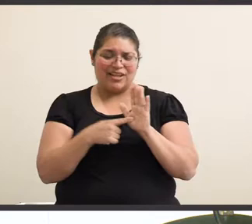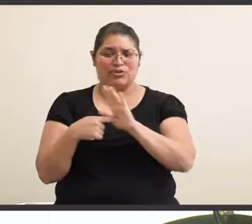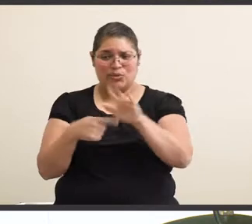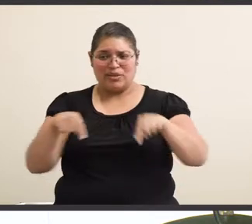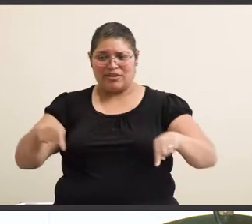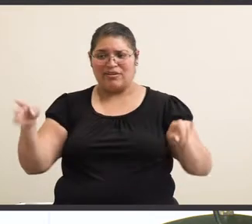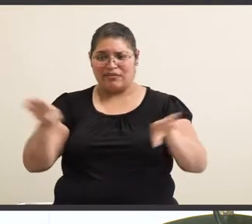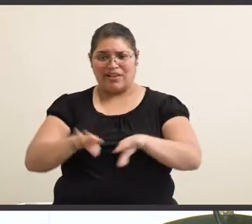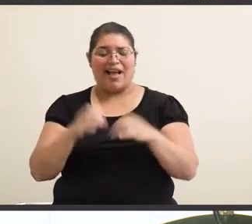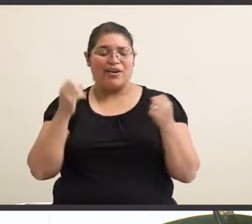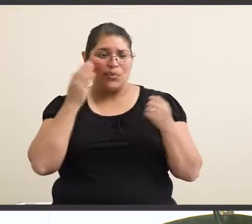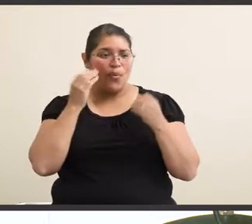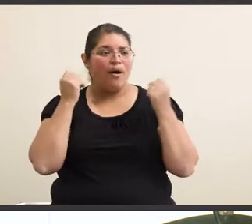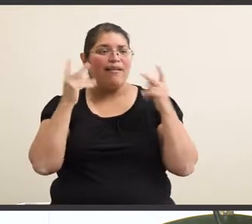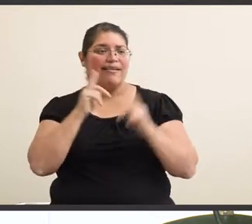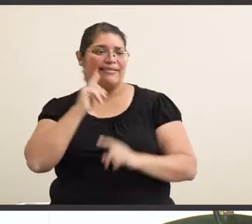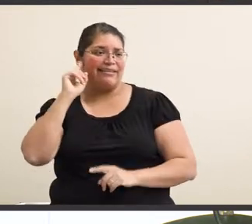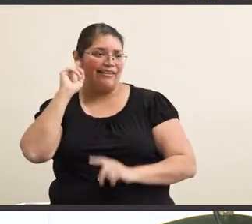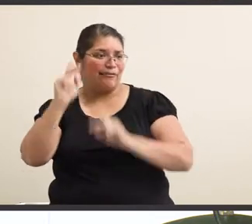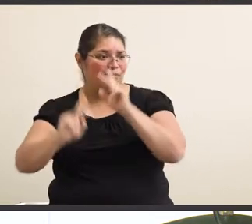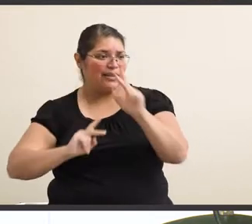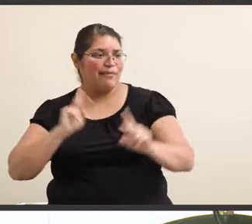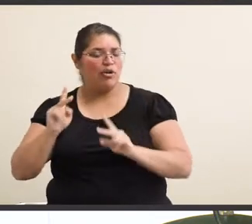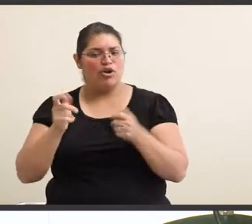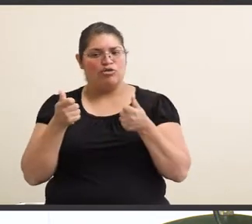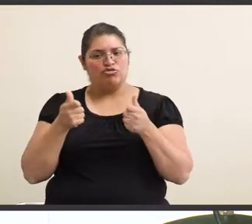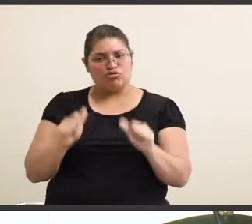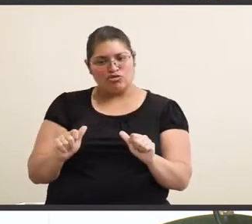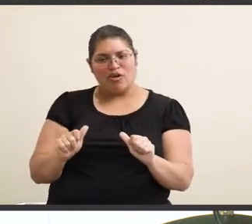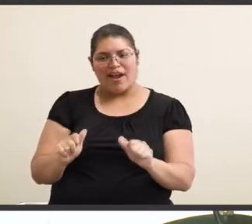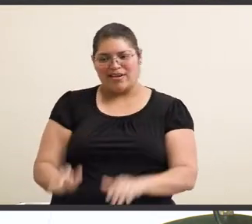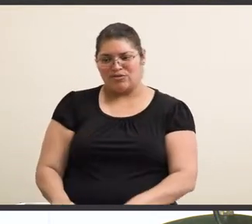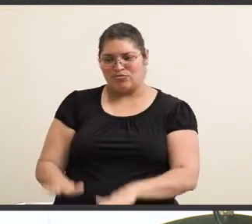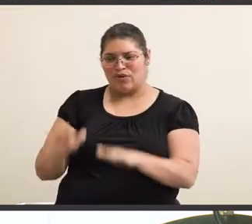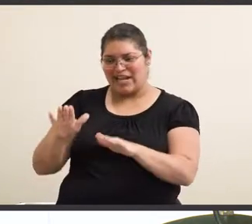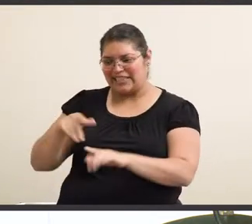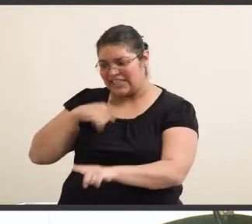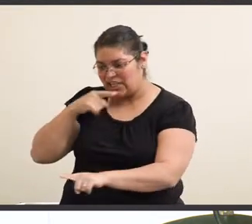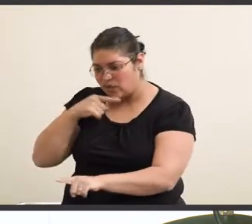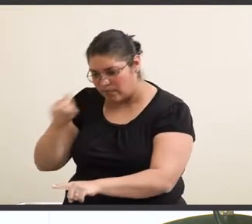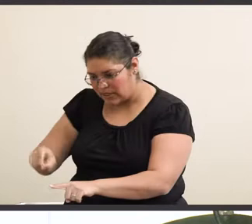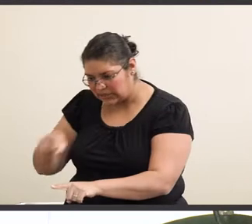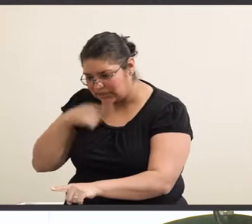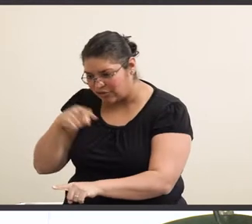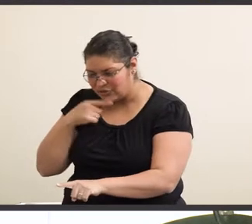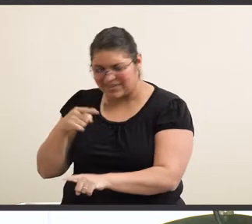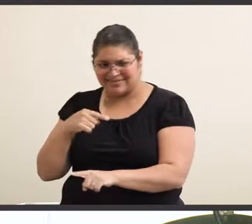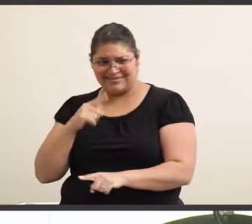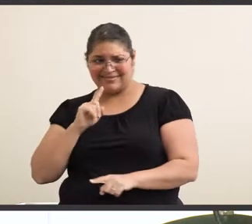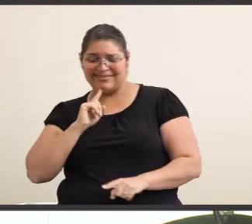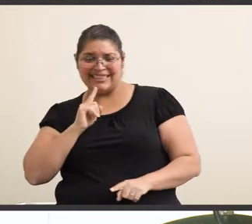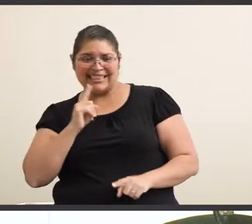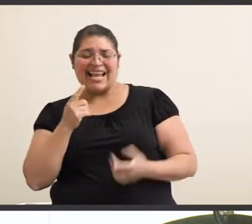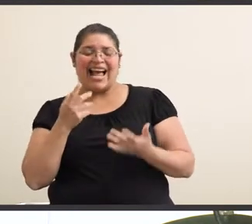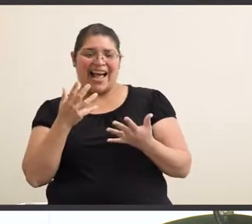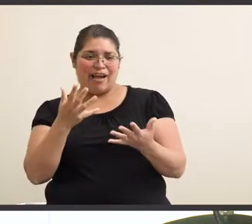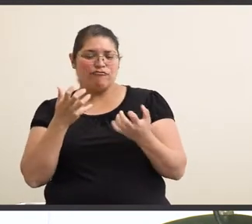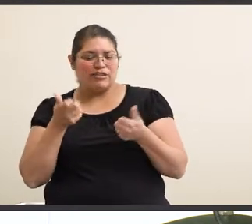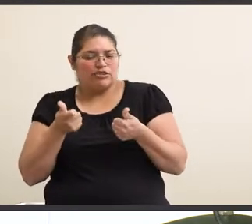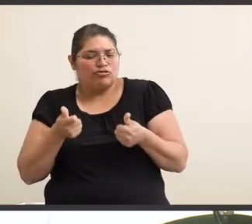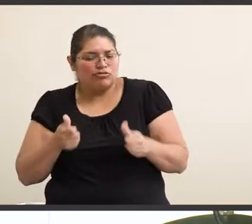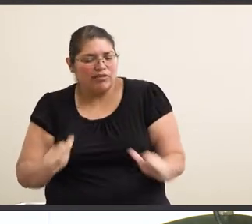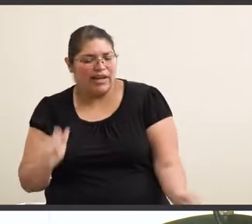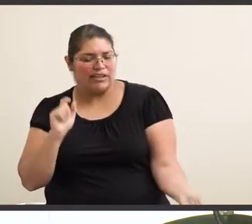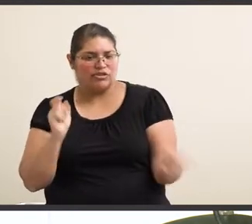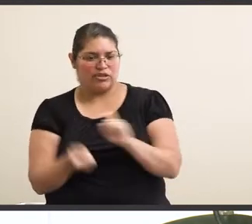in the valley. I know a lot of deaf people are trying to be raised hearing. And I think that's something that I definitely want to try